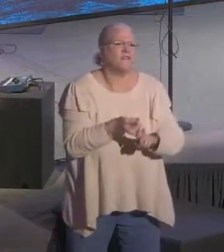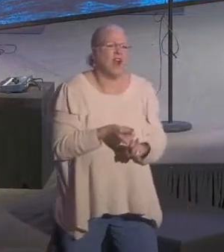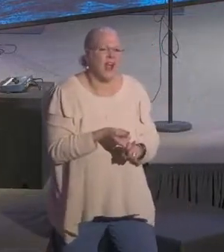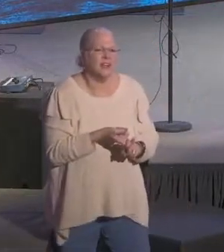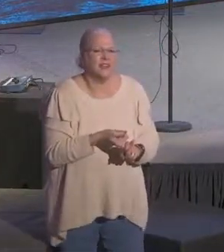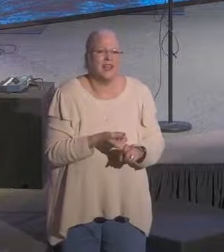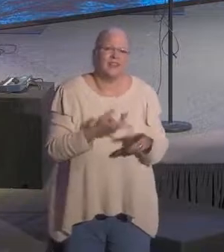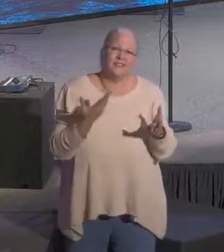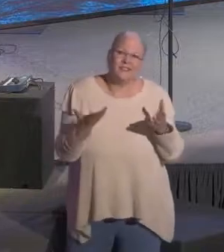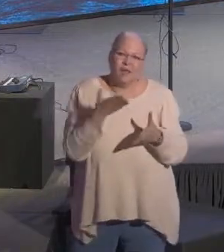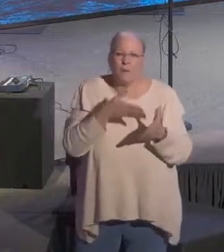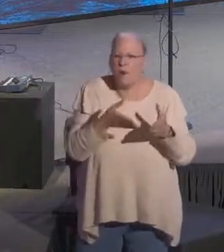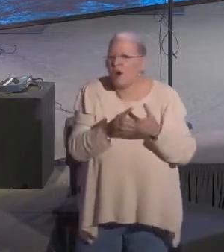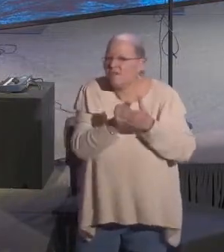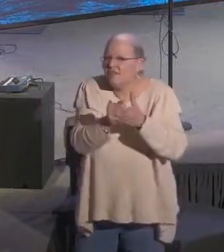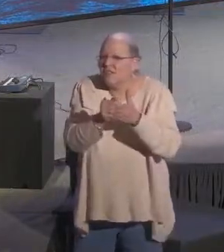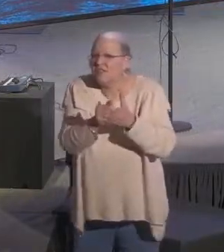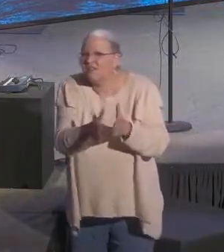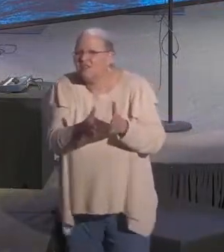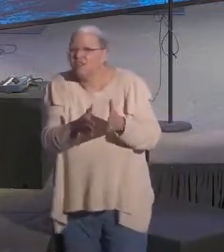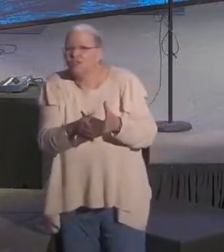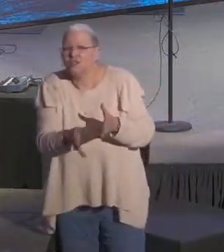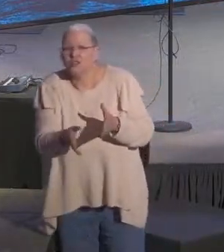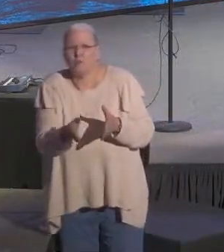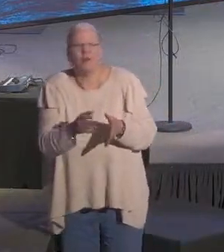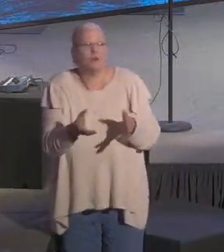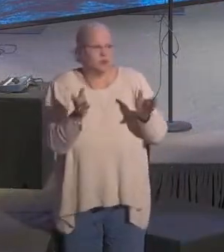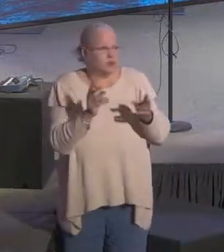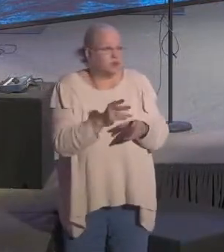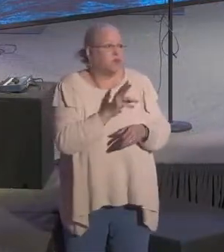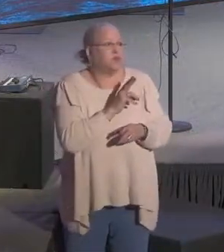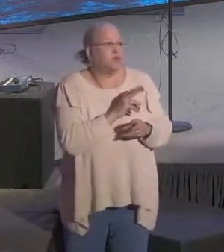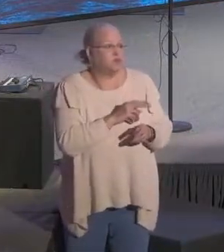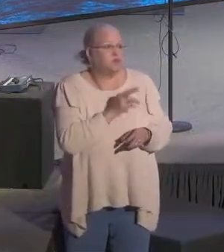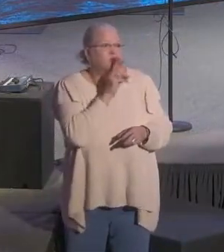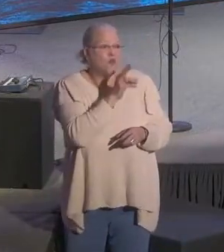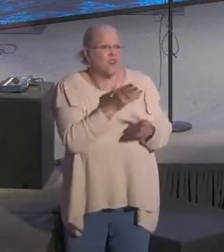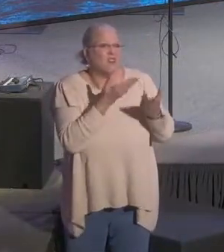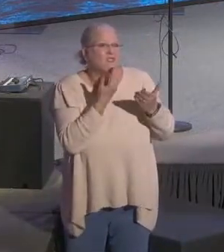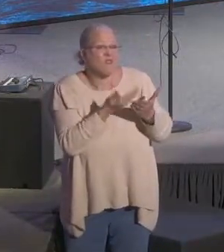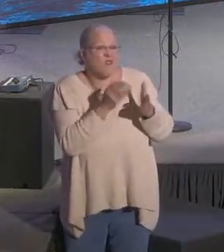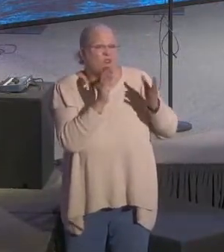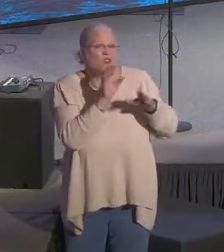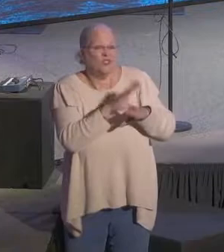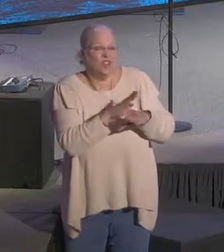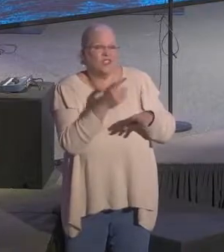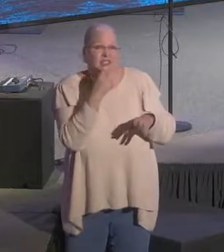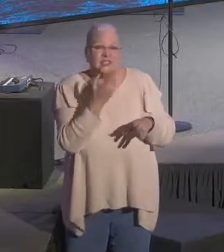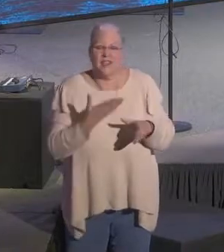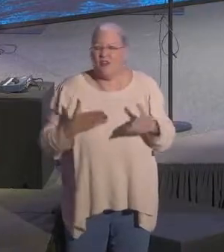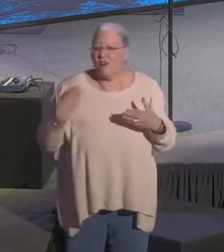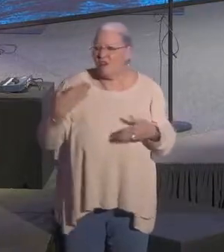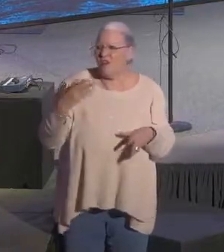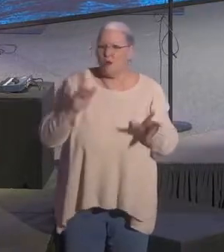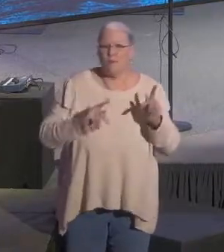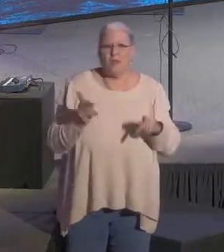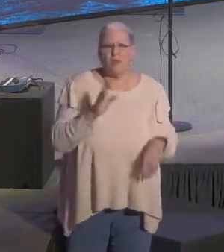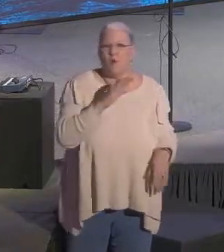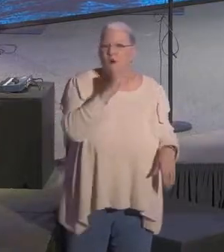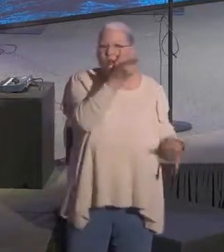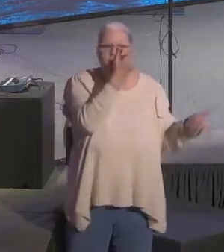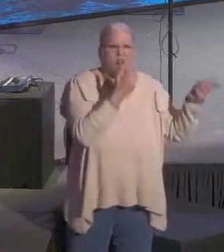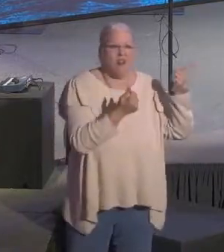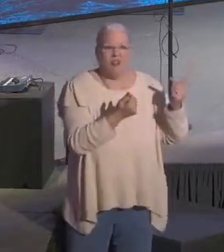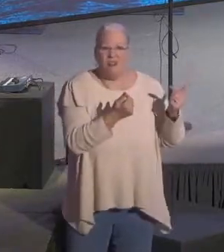part of the leadership of a really good church in Western PA, a really good church. And he told me recently, our young people just never